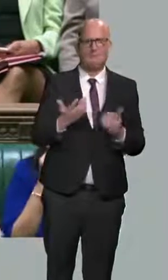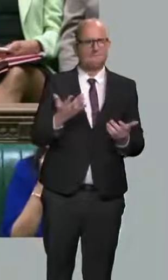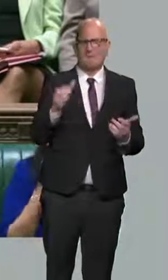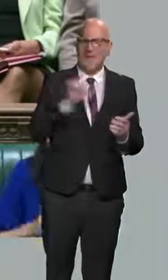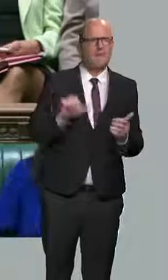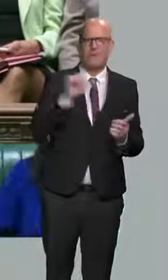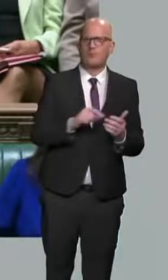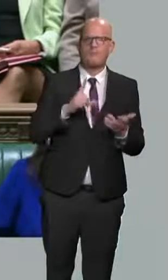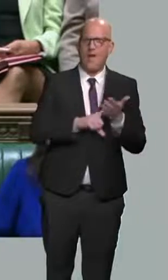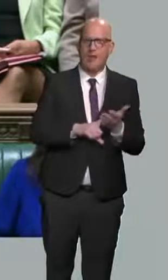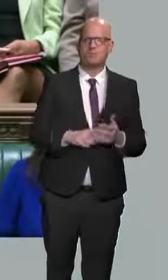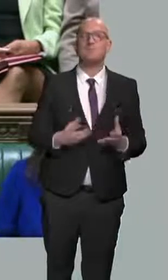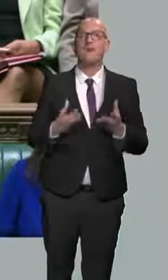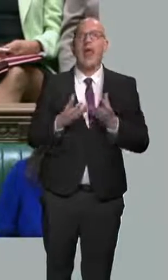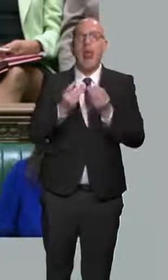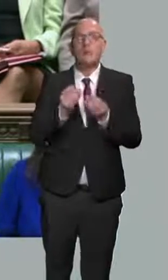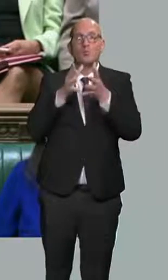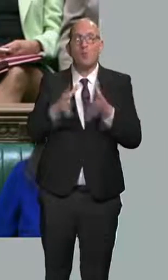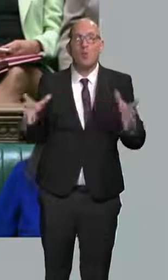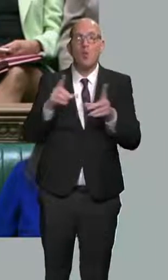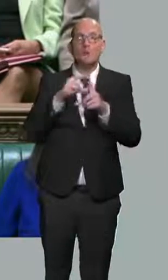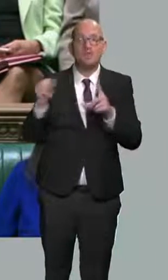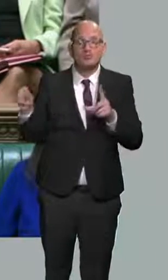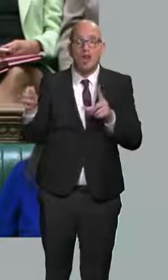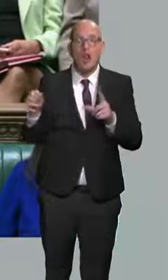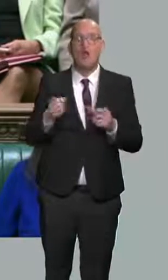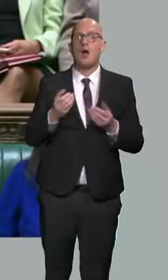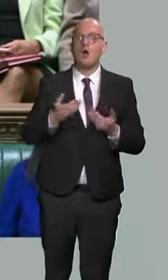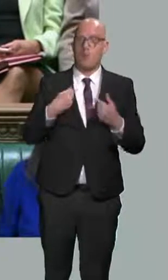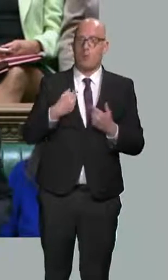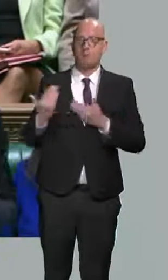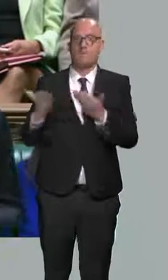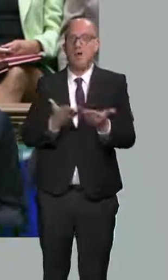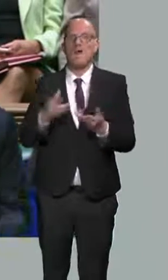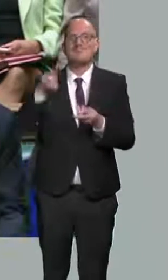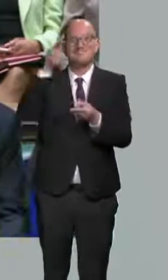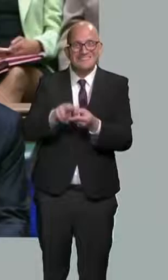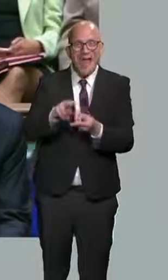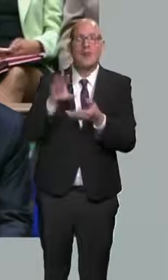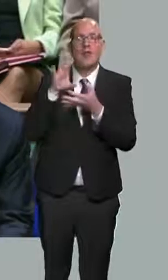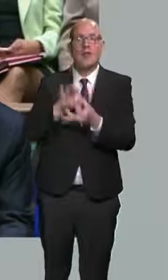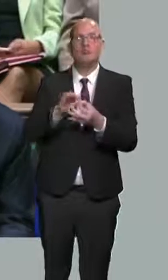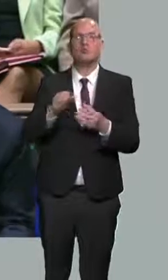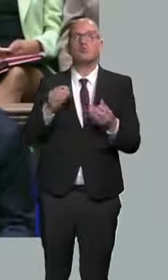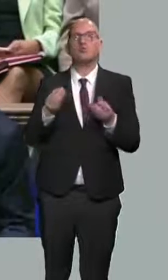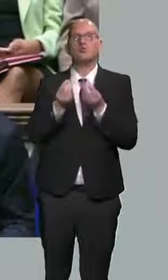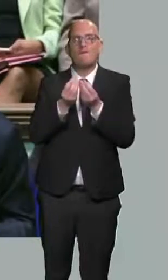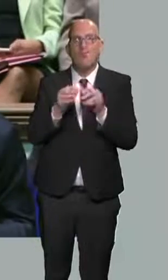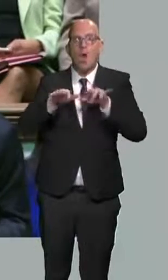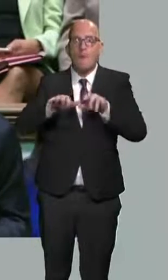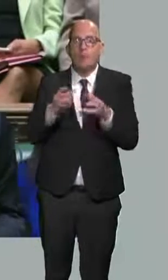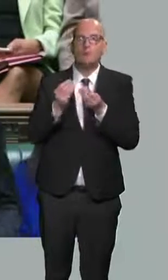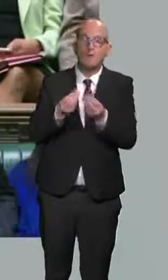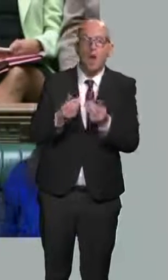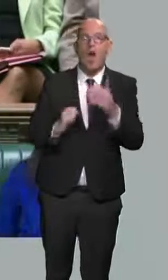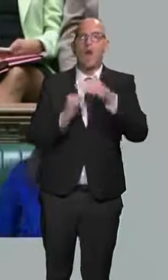Help to Grow Digital gives businesses a 50 per cent discount on buying new software, up to £5,000. We have also increased the